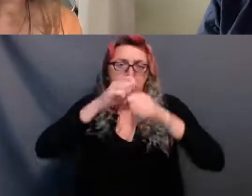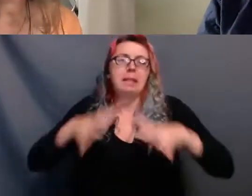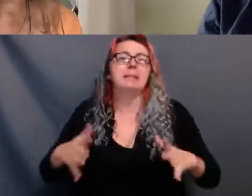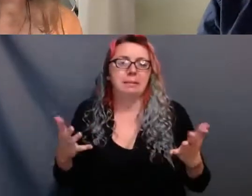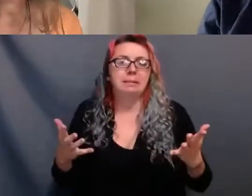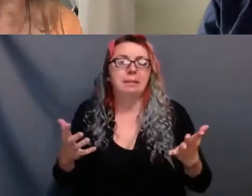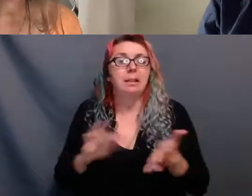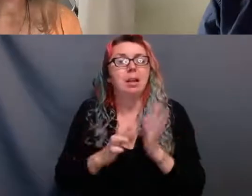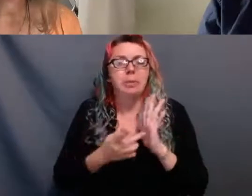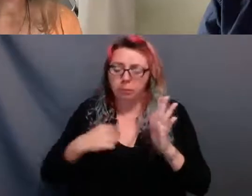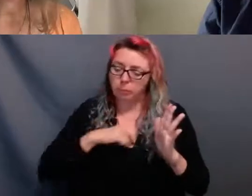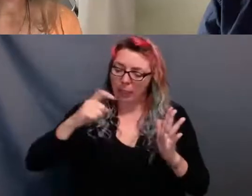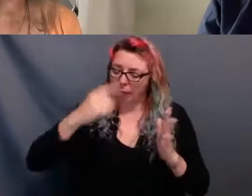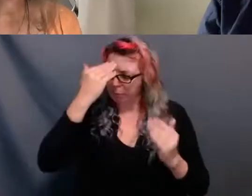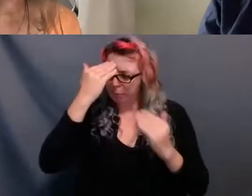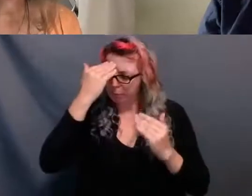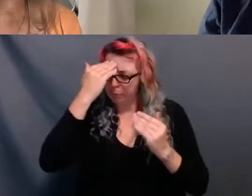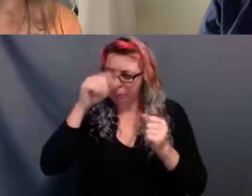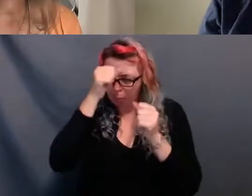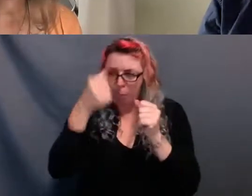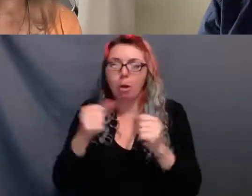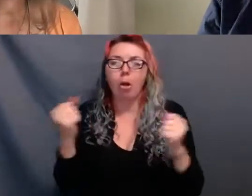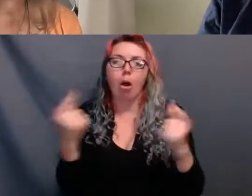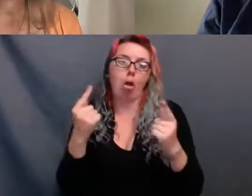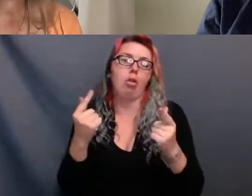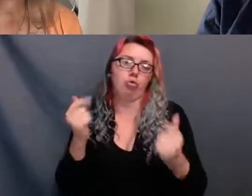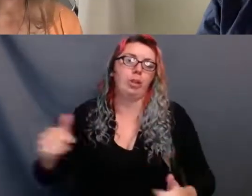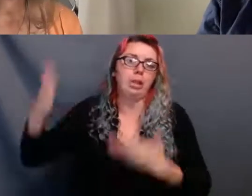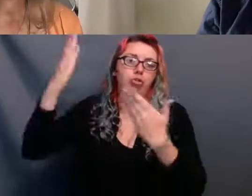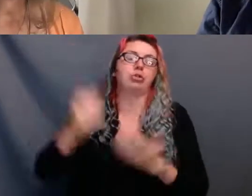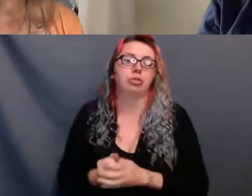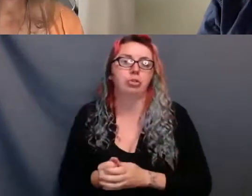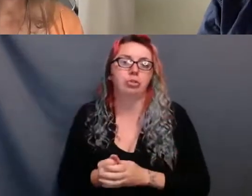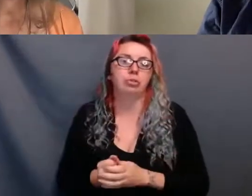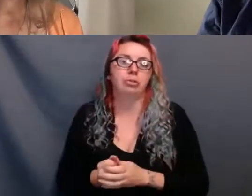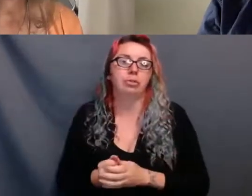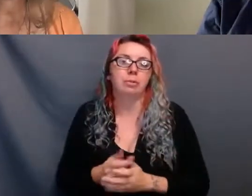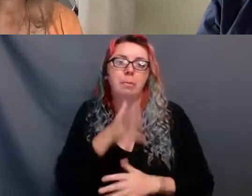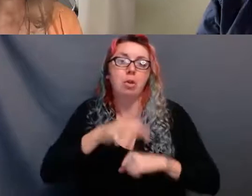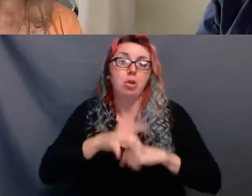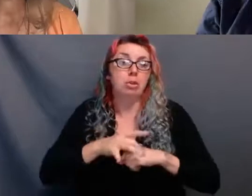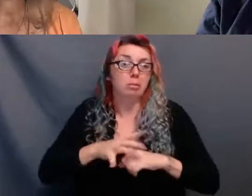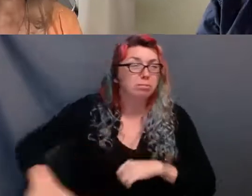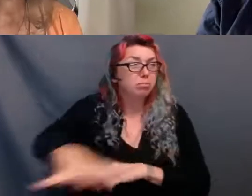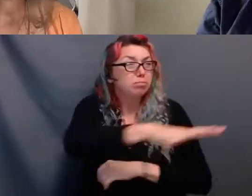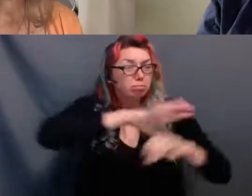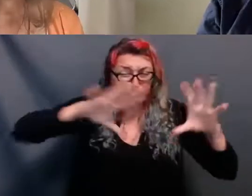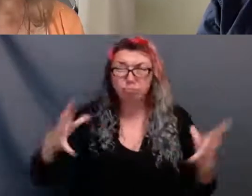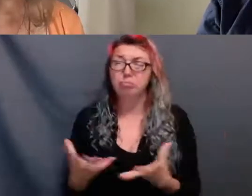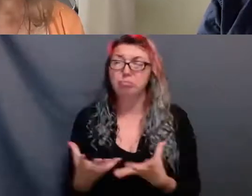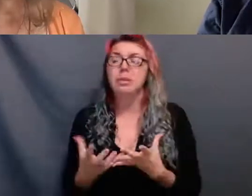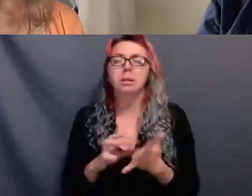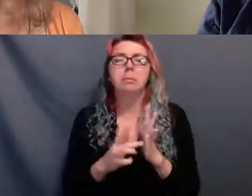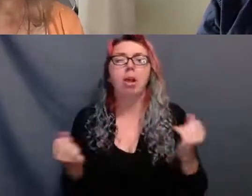Because we are all related as the children of Mother Earth. As beings in this universe. As interrelated